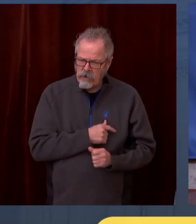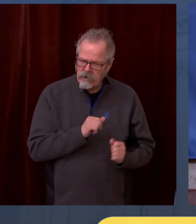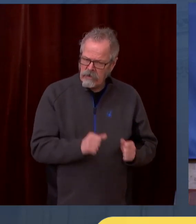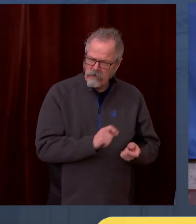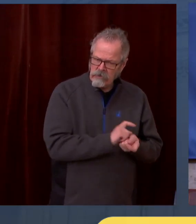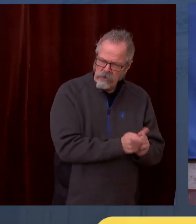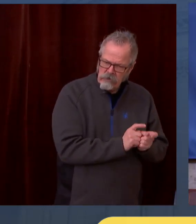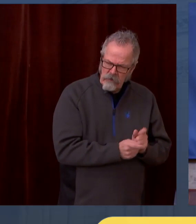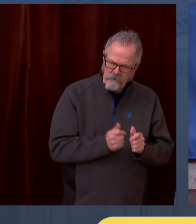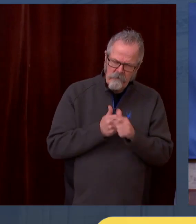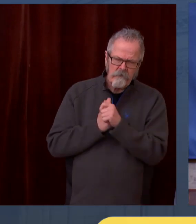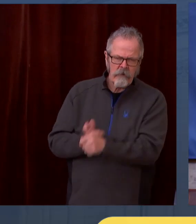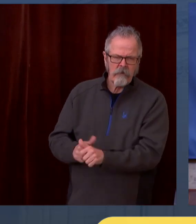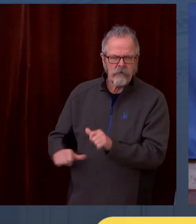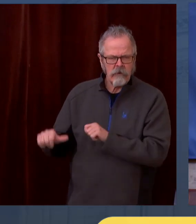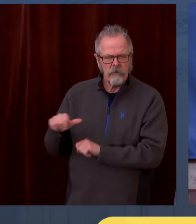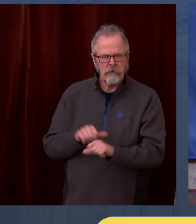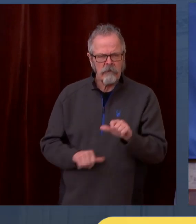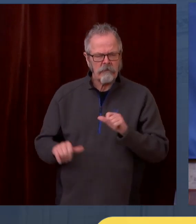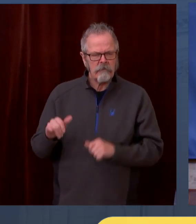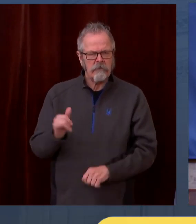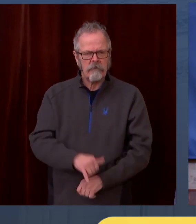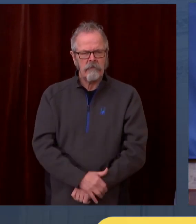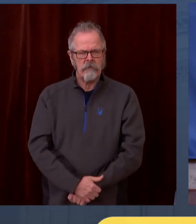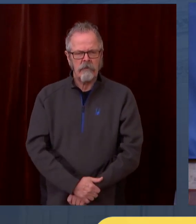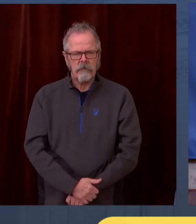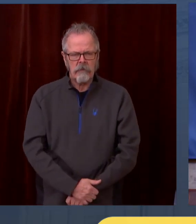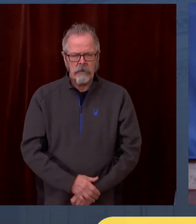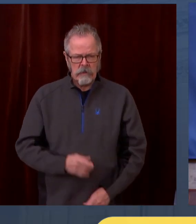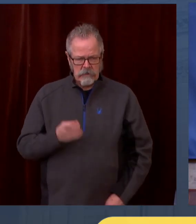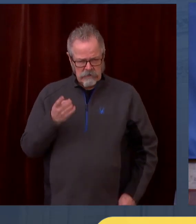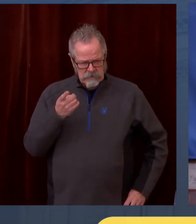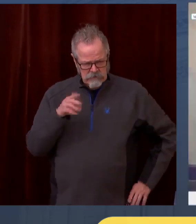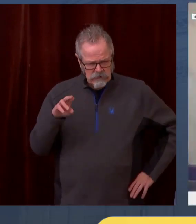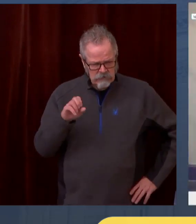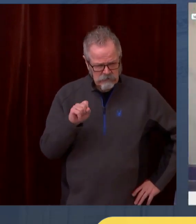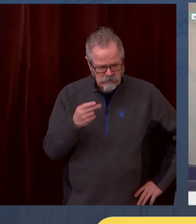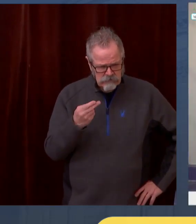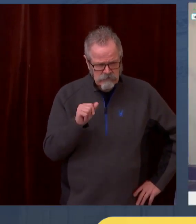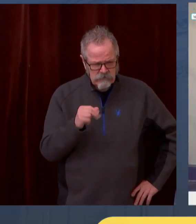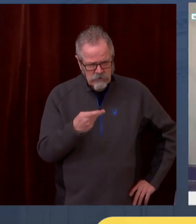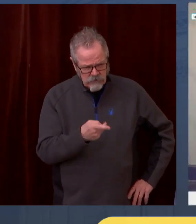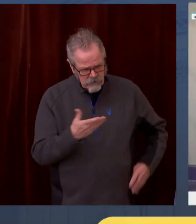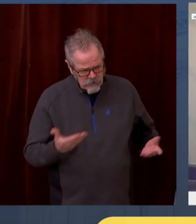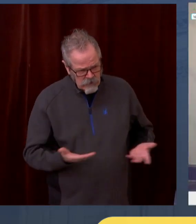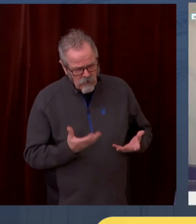Dr. Shah, did you have something to add? Yeah, Governor. So I just wanted to add that